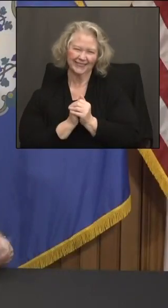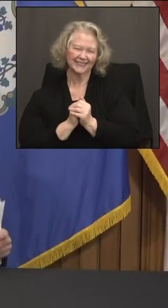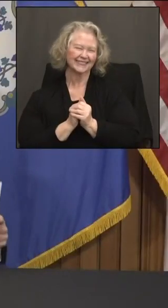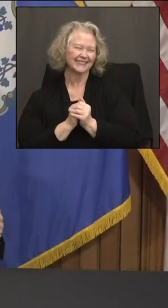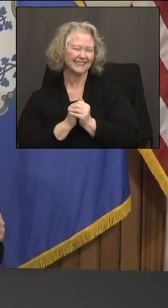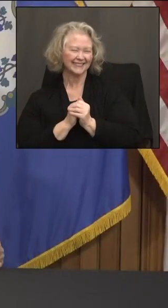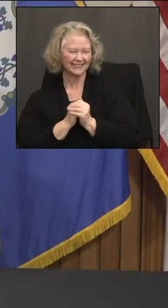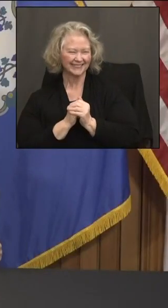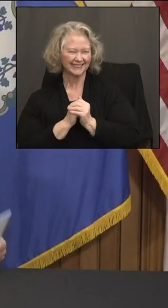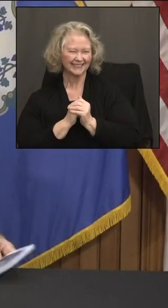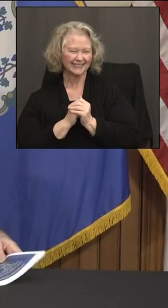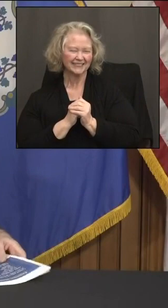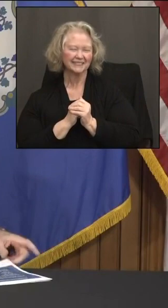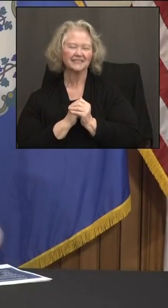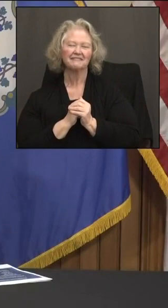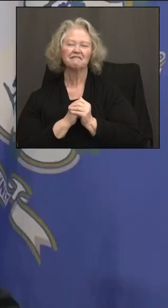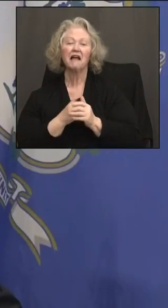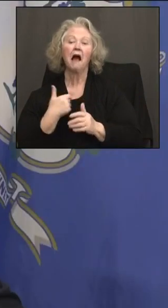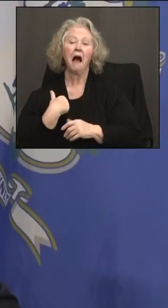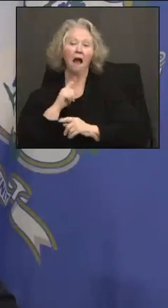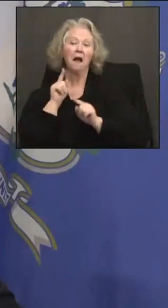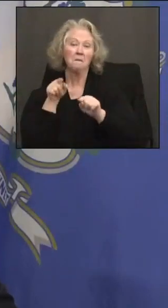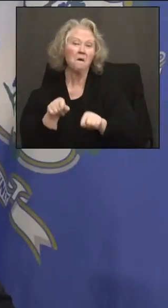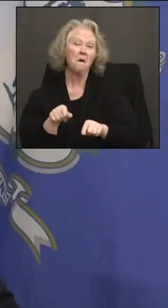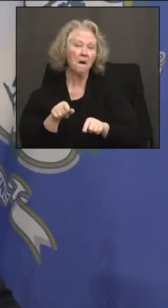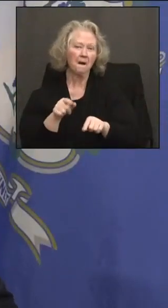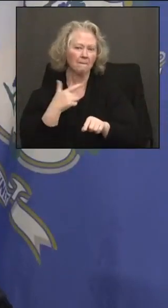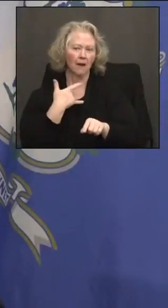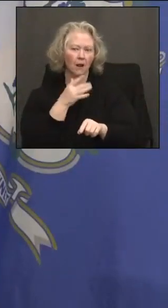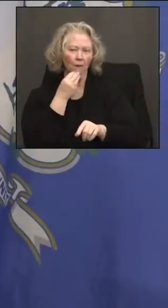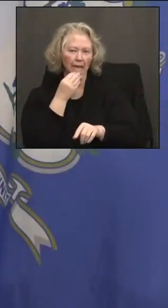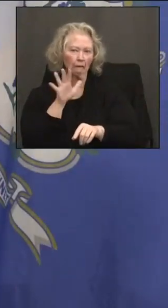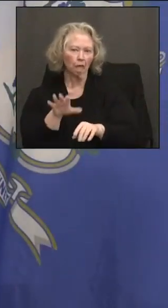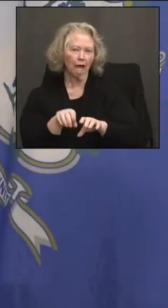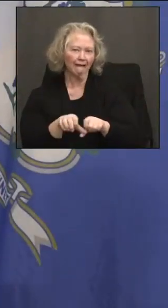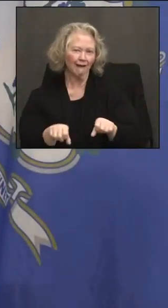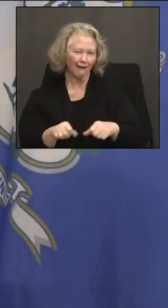All right. I'll be there, Dave, as long as I don't have to have one of your hot dogs.